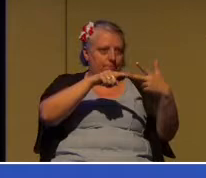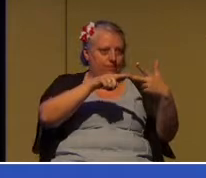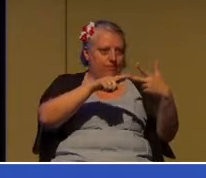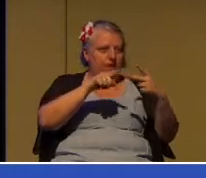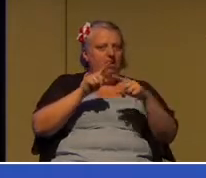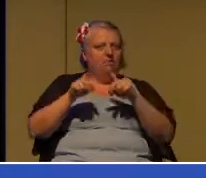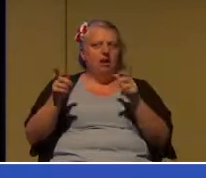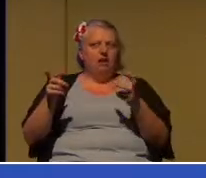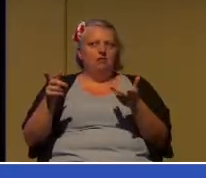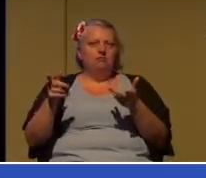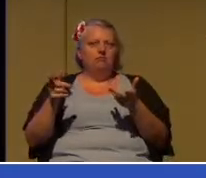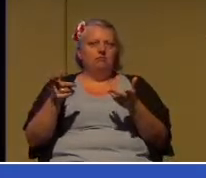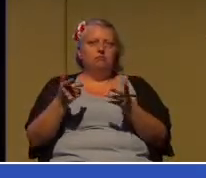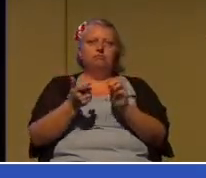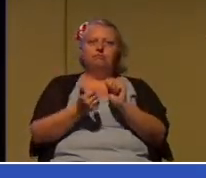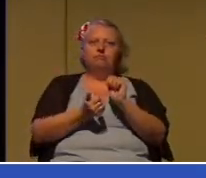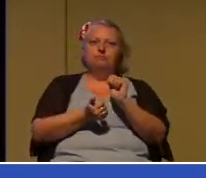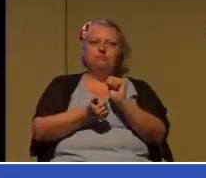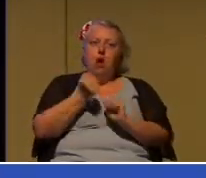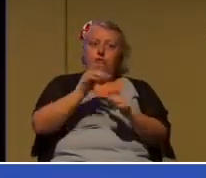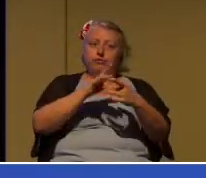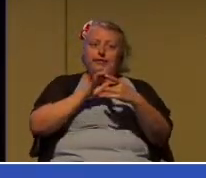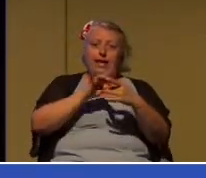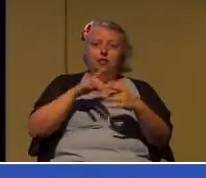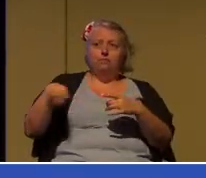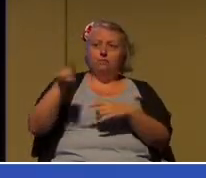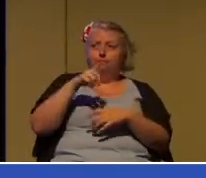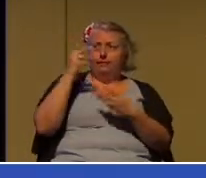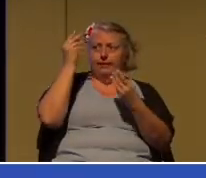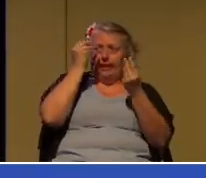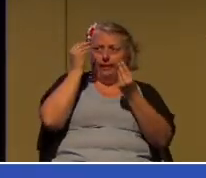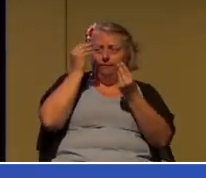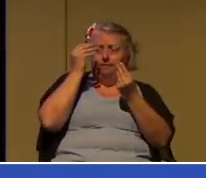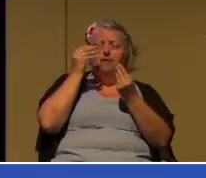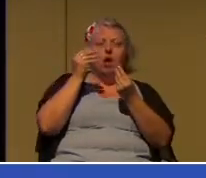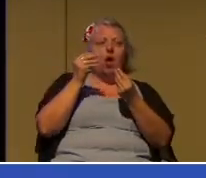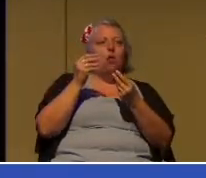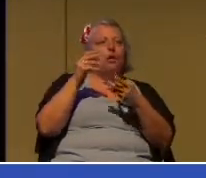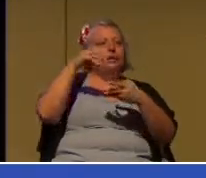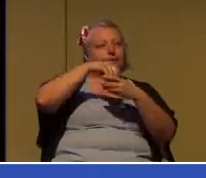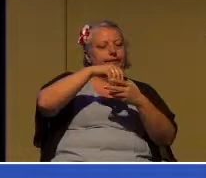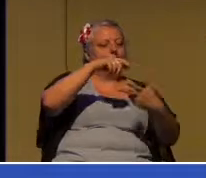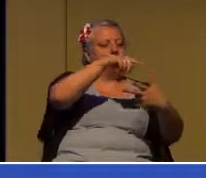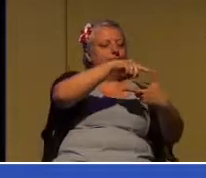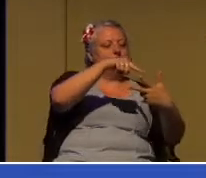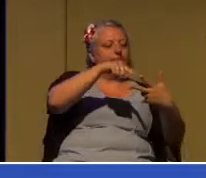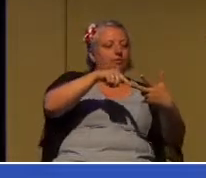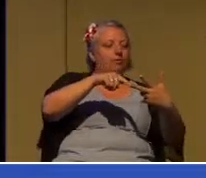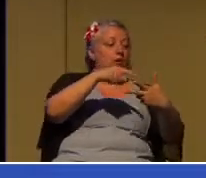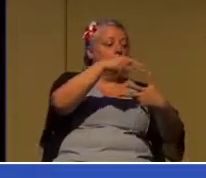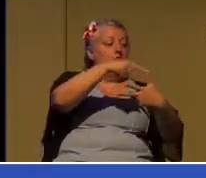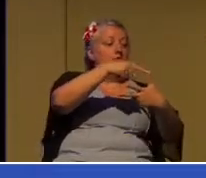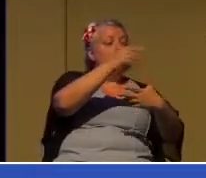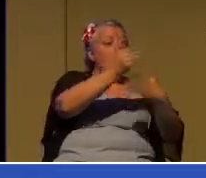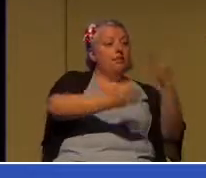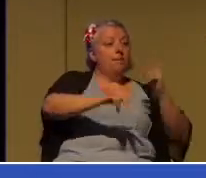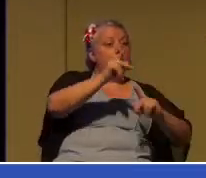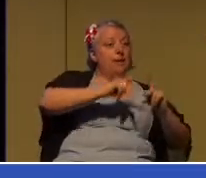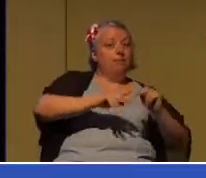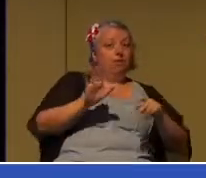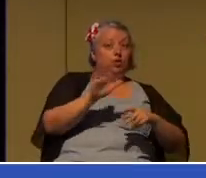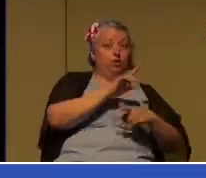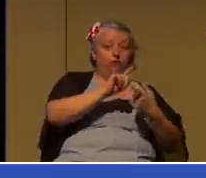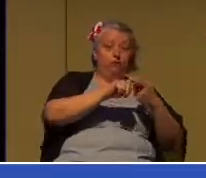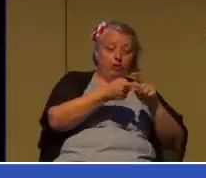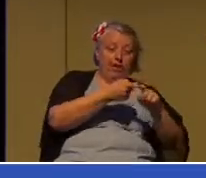think of falls into one of those three categories. Some people are your friends. Anywhere from casual